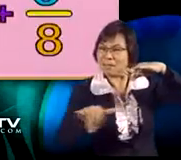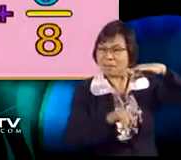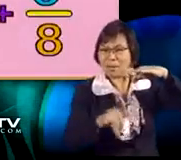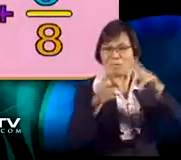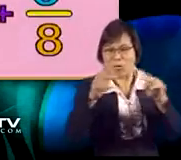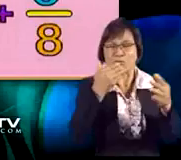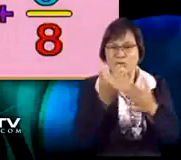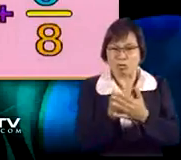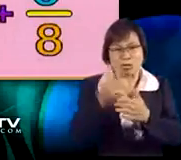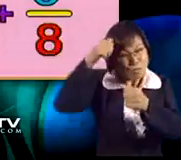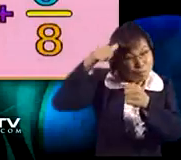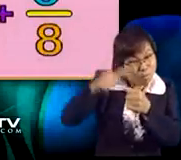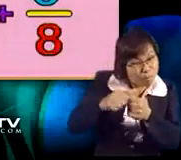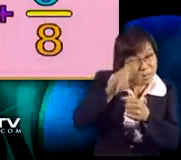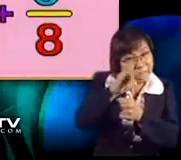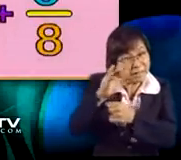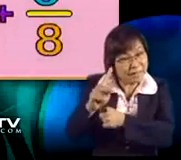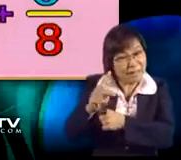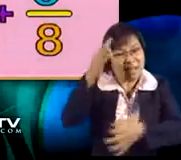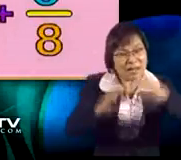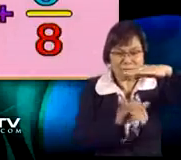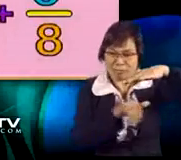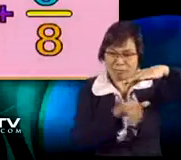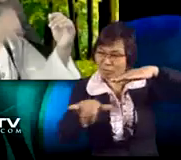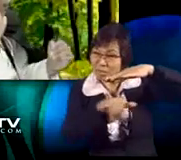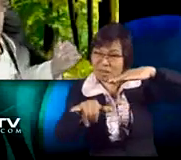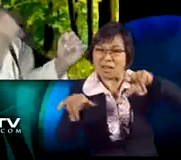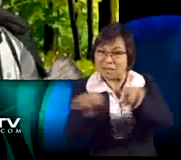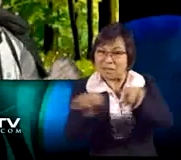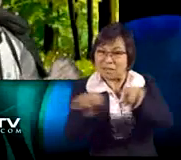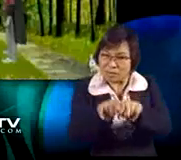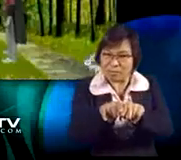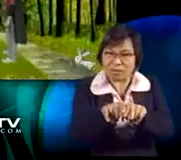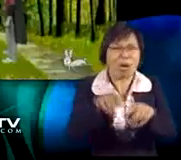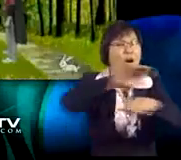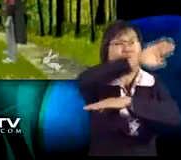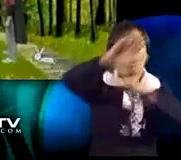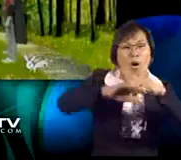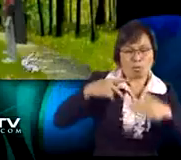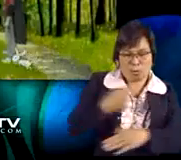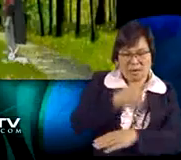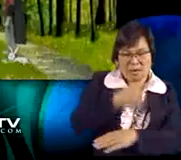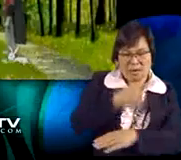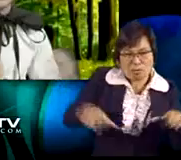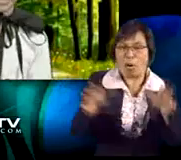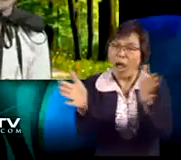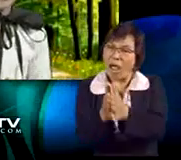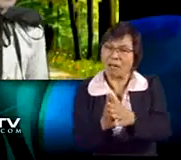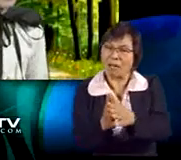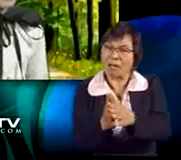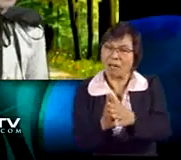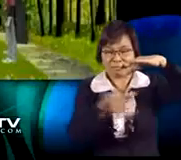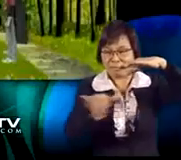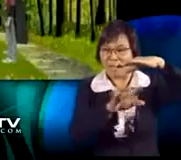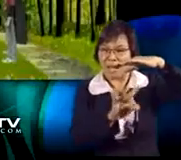Both have a common denominator, eh? Very good. Remember, Nick, if the denominator is the same,